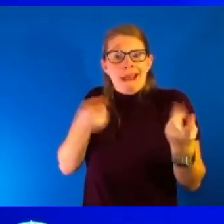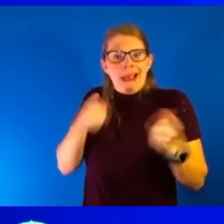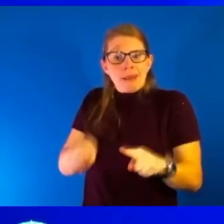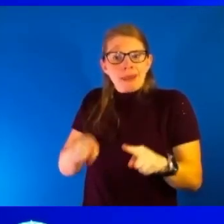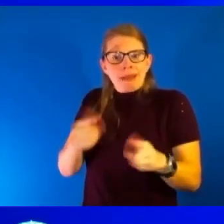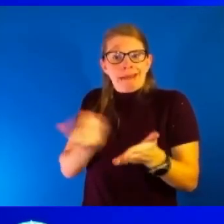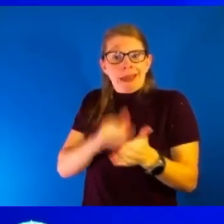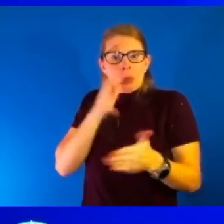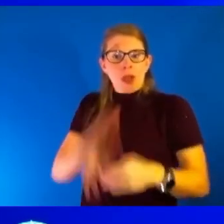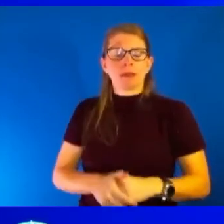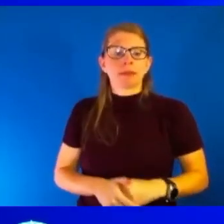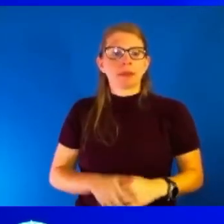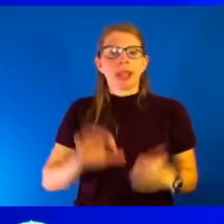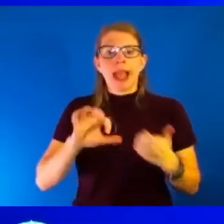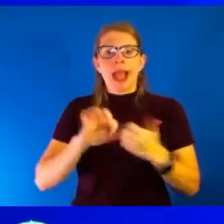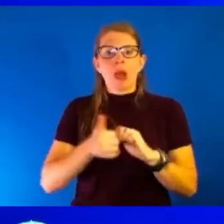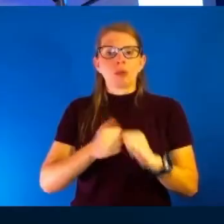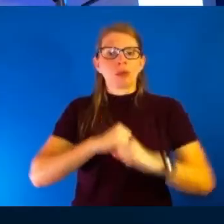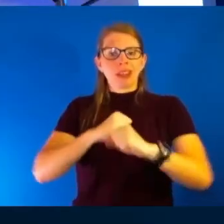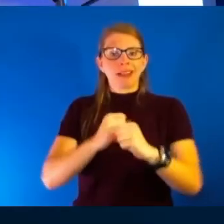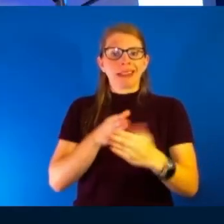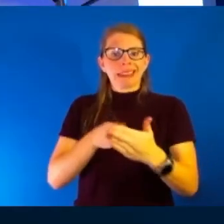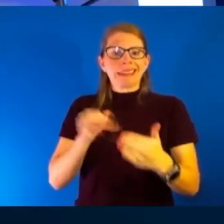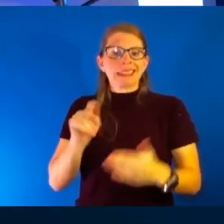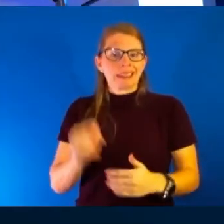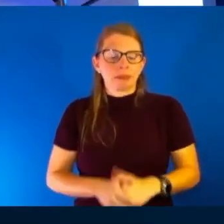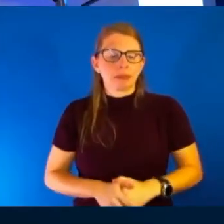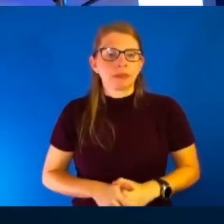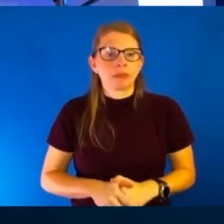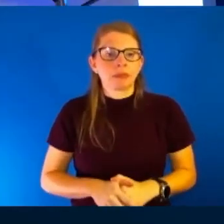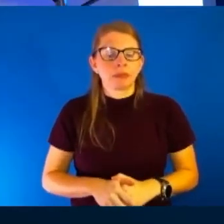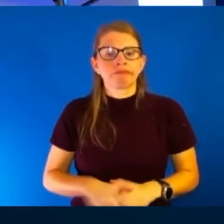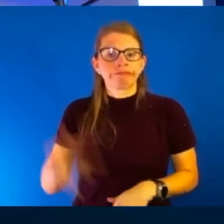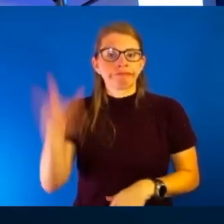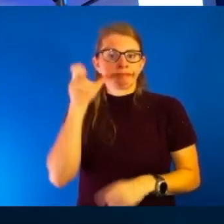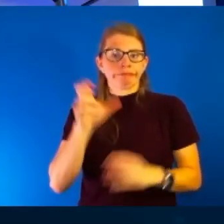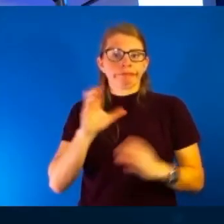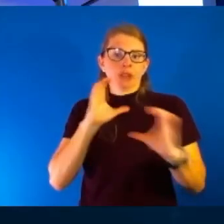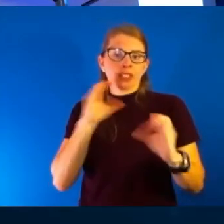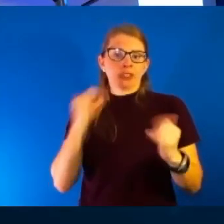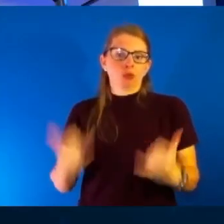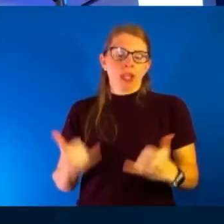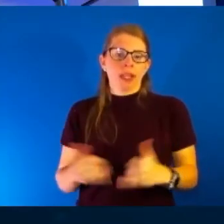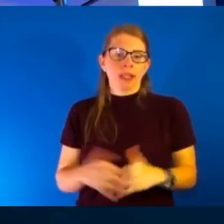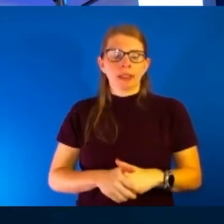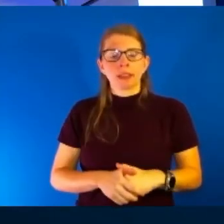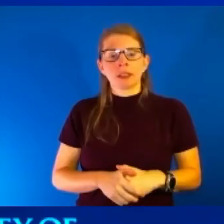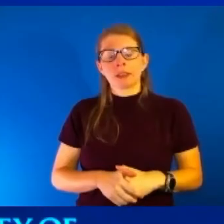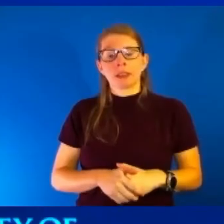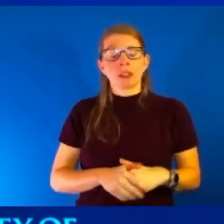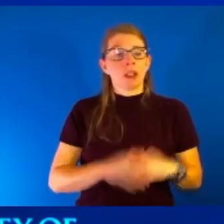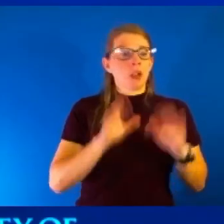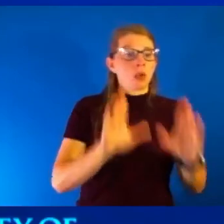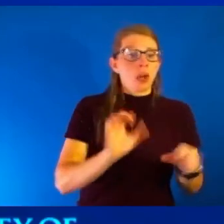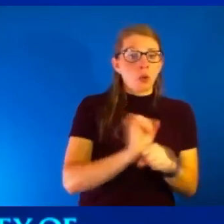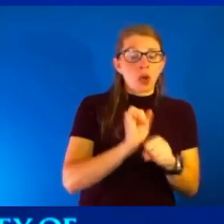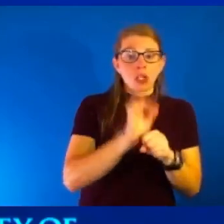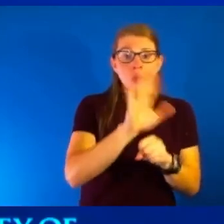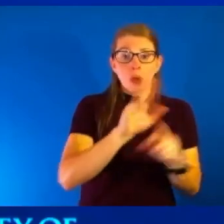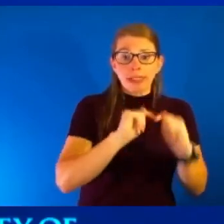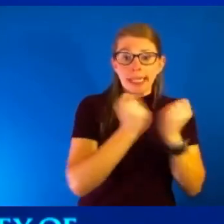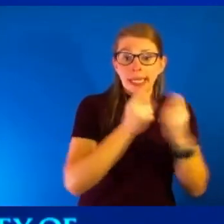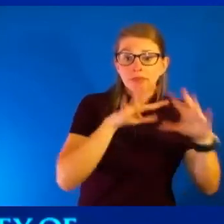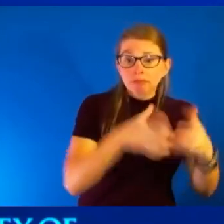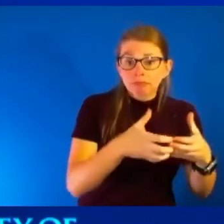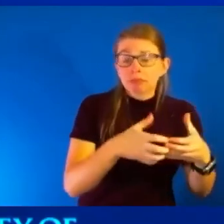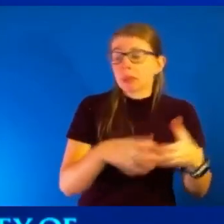protect us against it. You know, as I listened to this conversation today and the great work that you and your team have done and the great work that Dr.